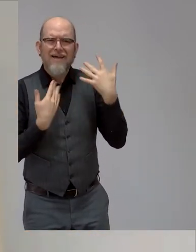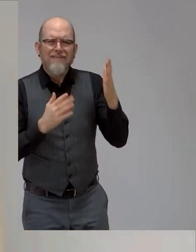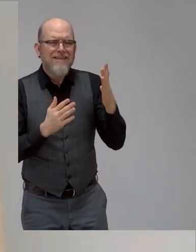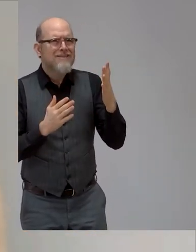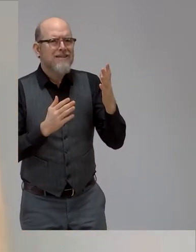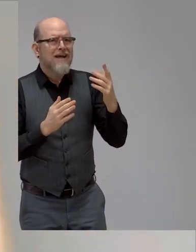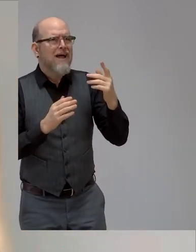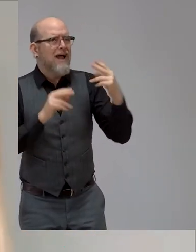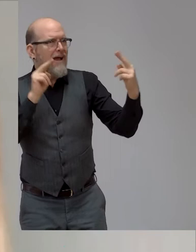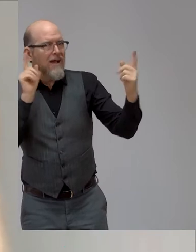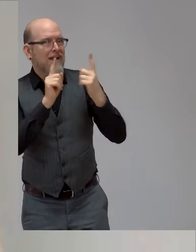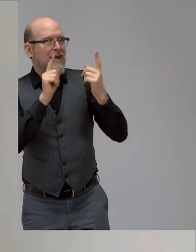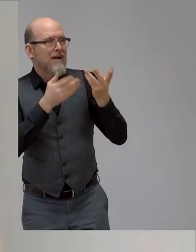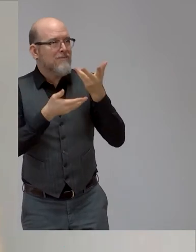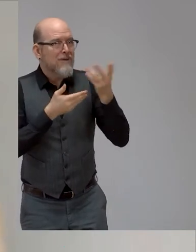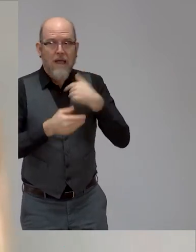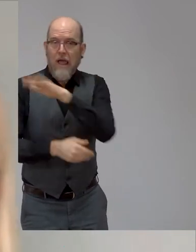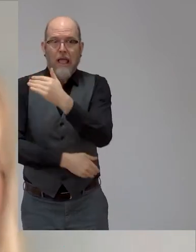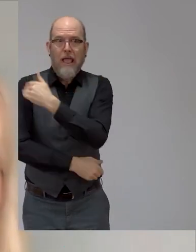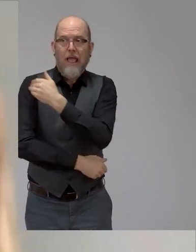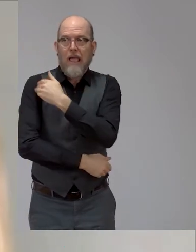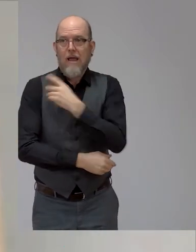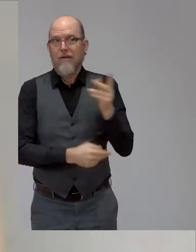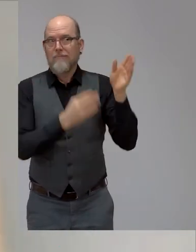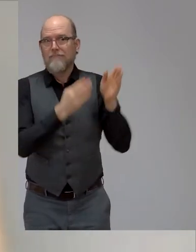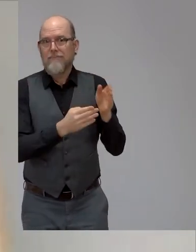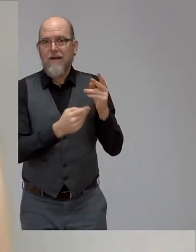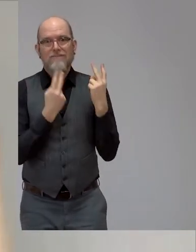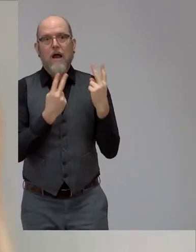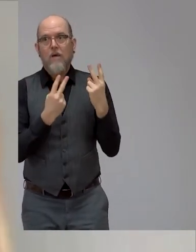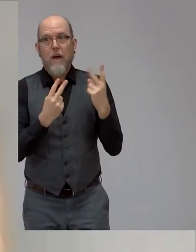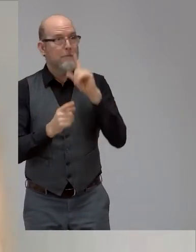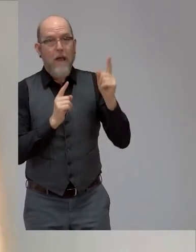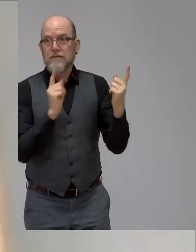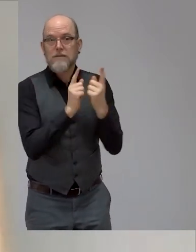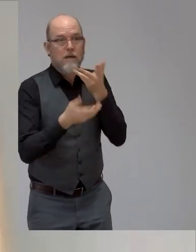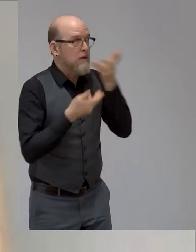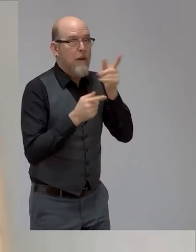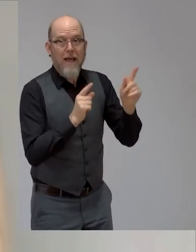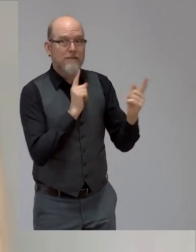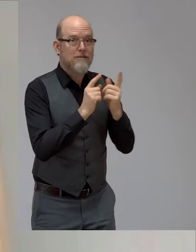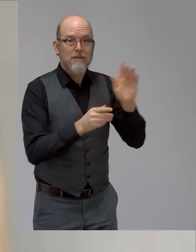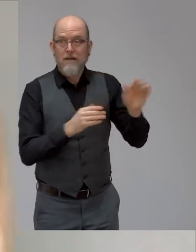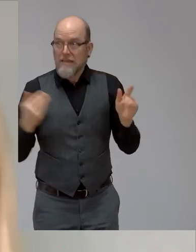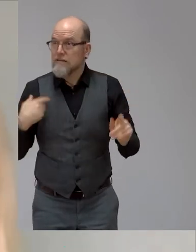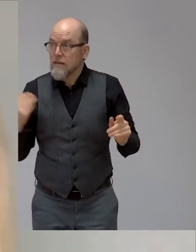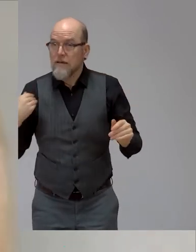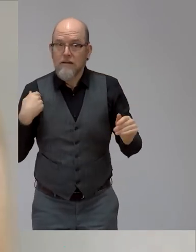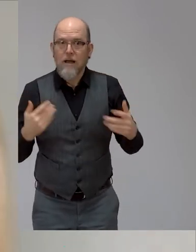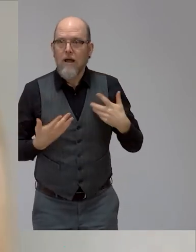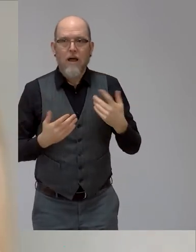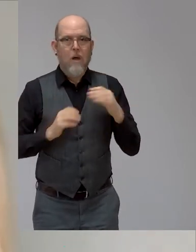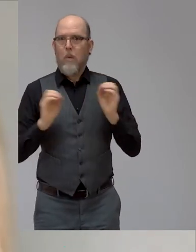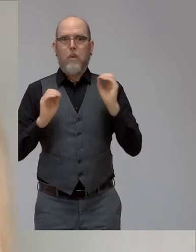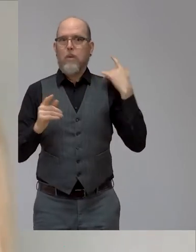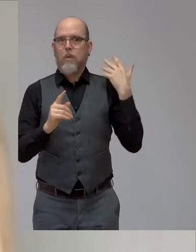And they're like, you've got to talk to Steve Ingham. You've got to talk to Steve Ingham. So, it's just really wonderful to speak to you. And because I guess